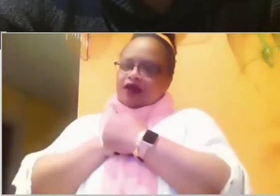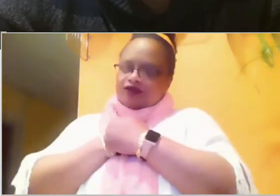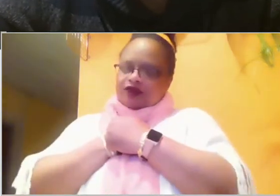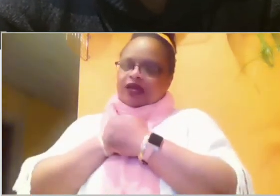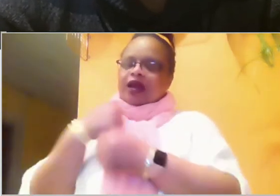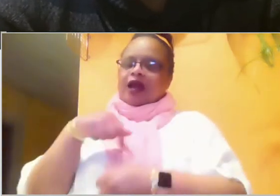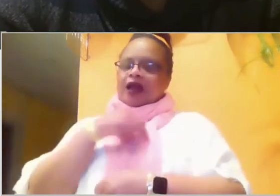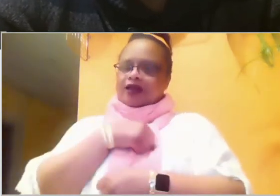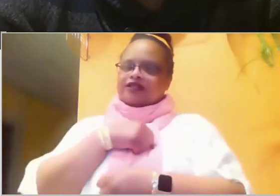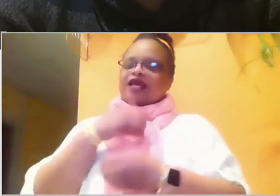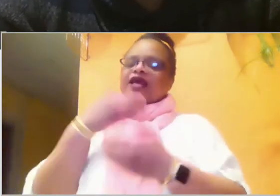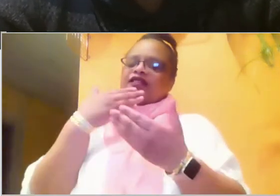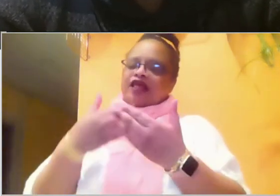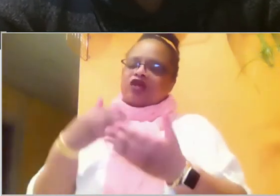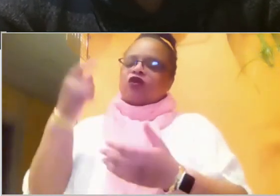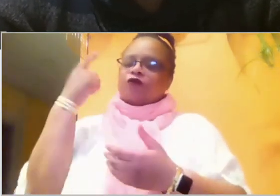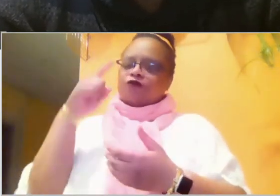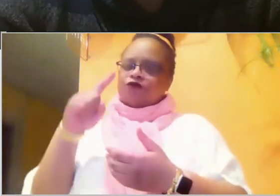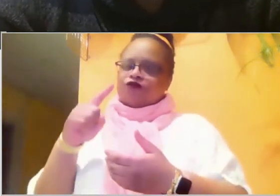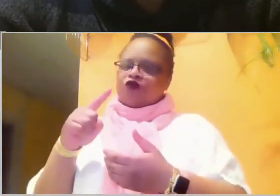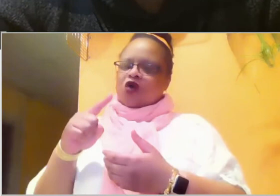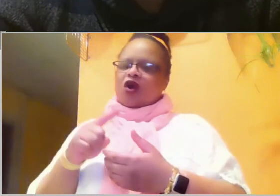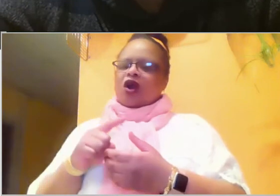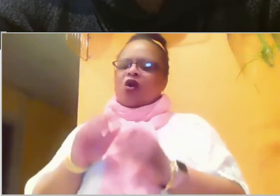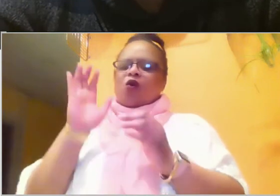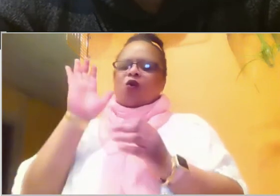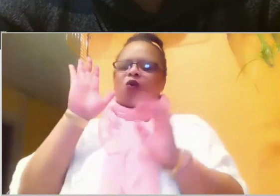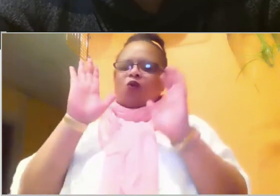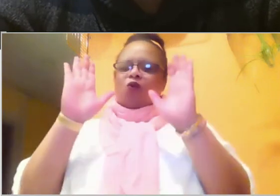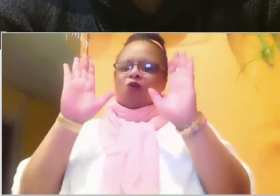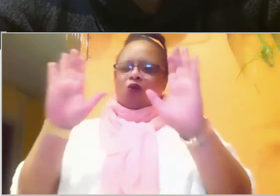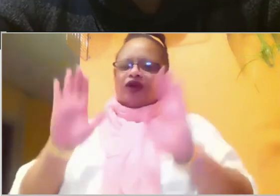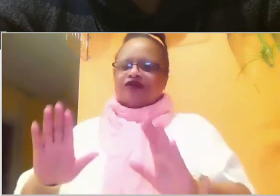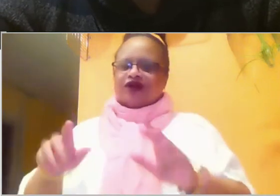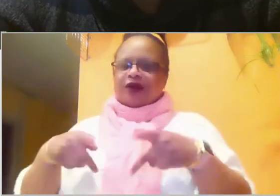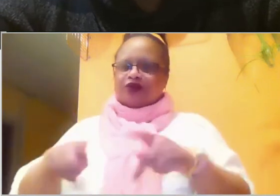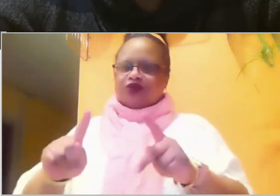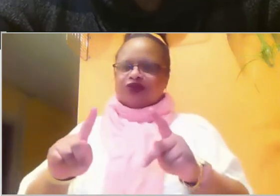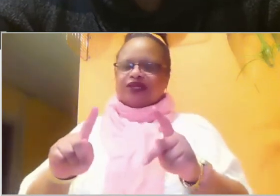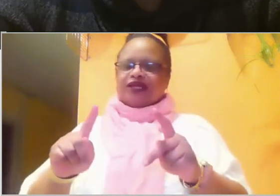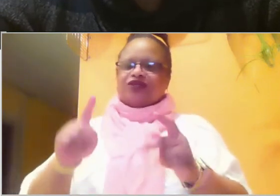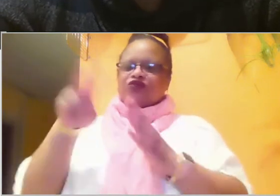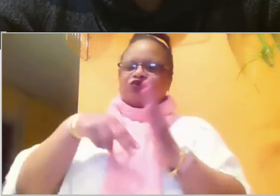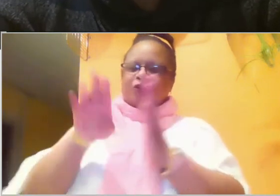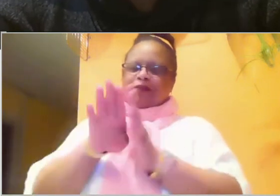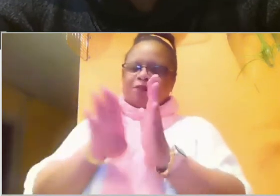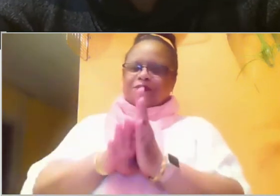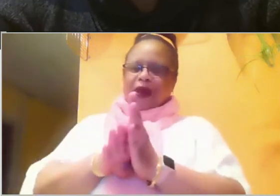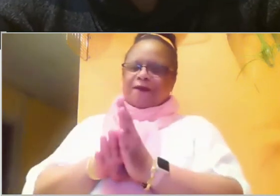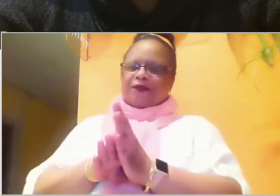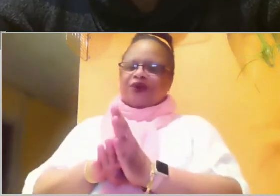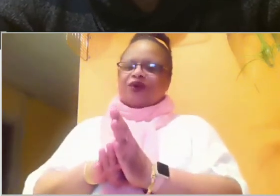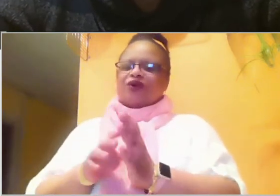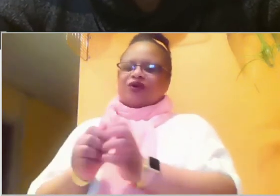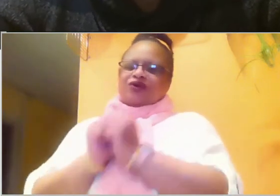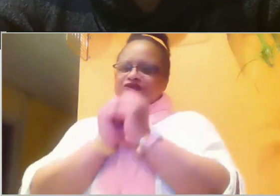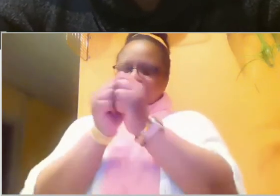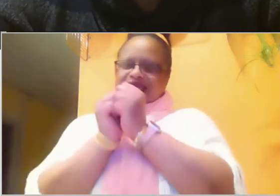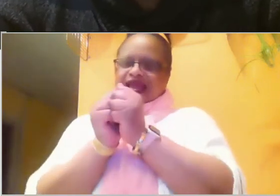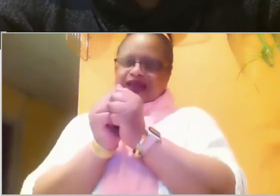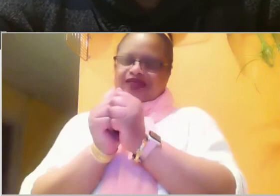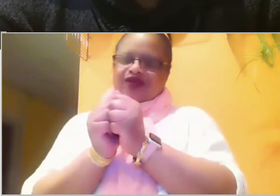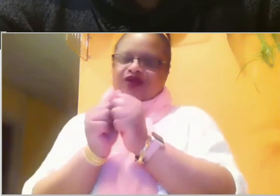thank you for just doing this great series together as a congregation, collectively at home with our